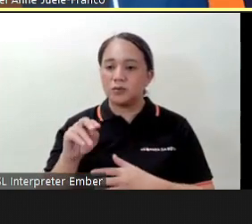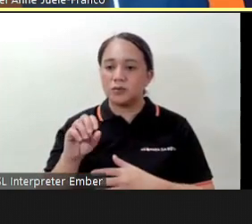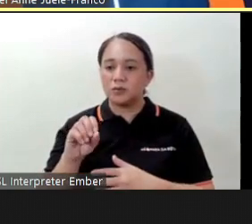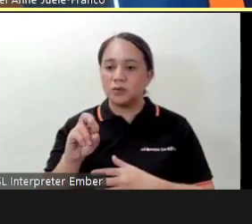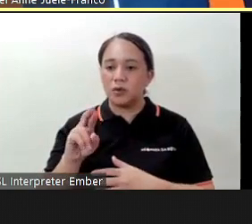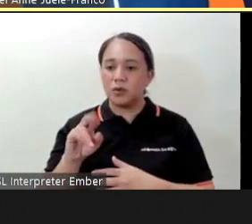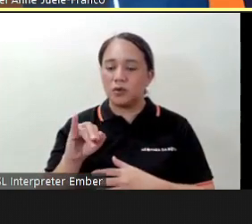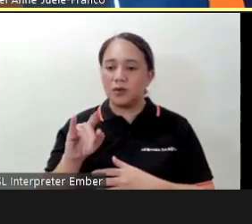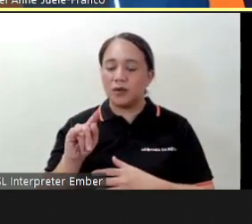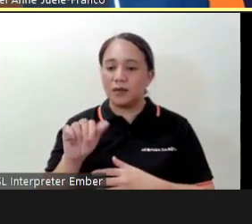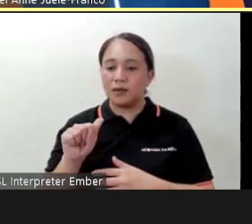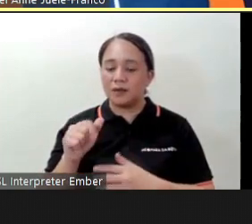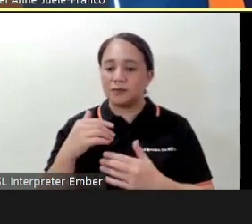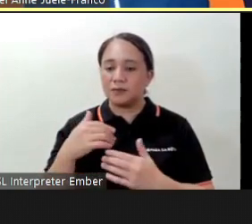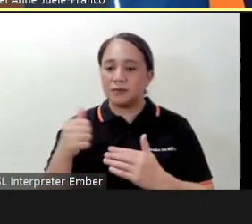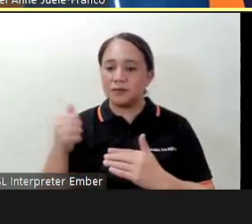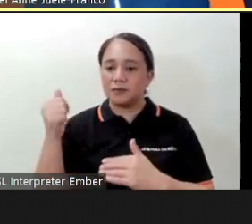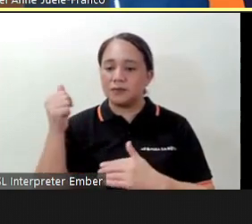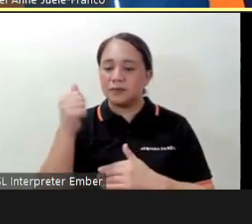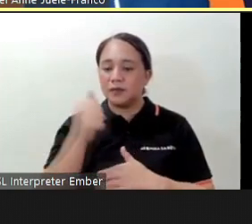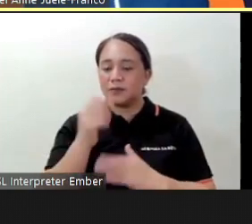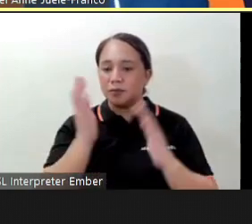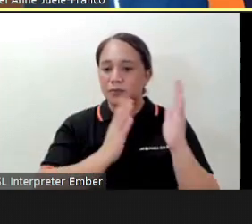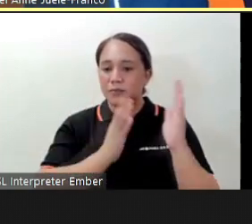head of the health and wellness services